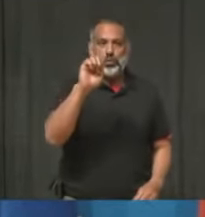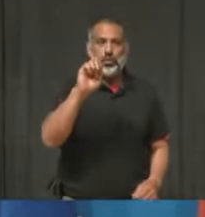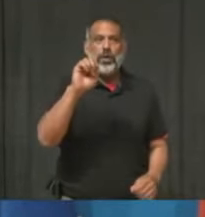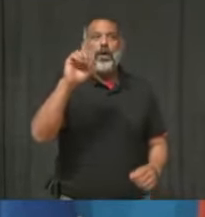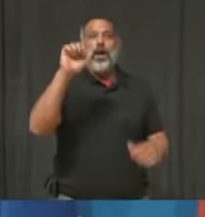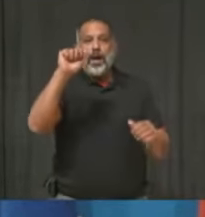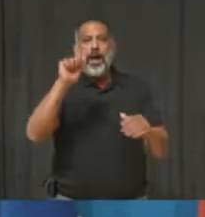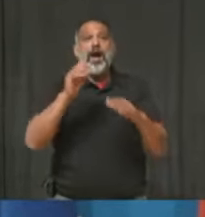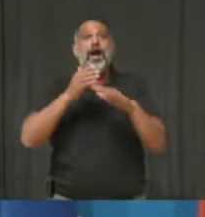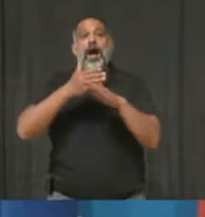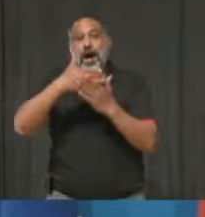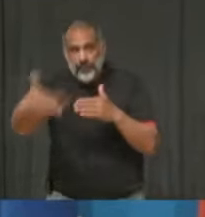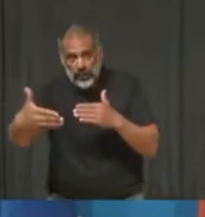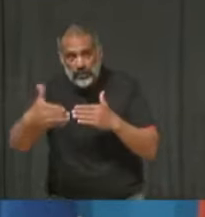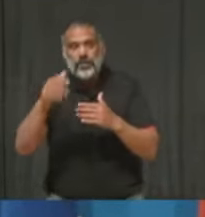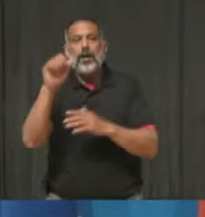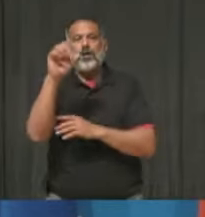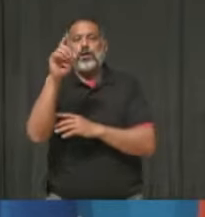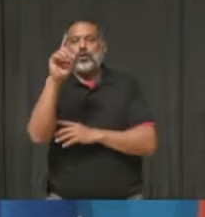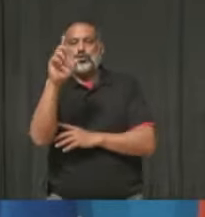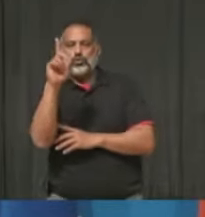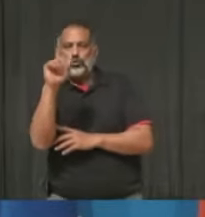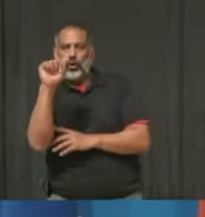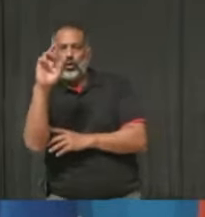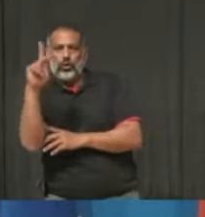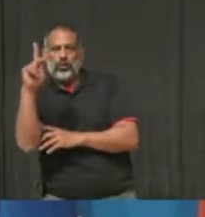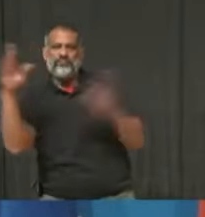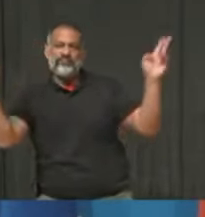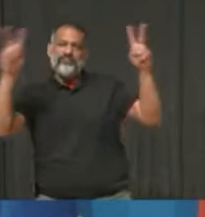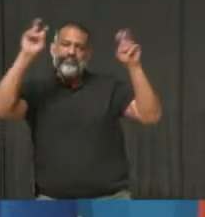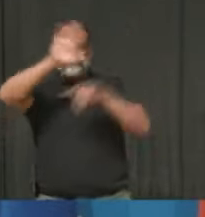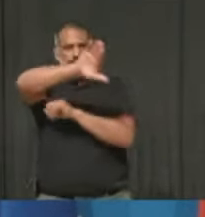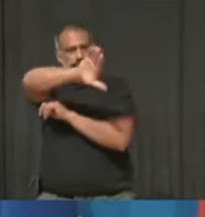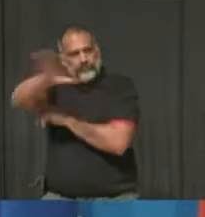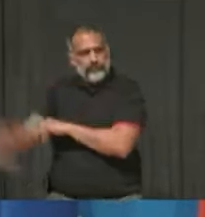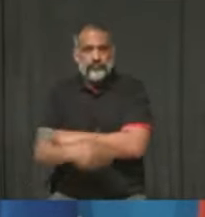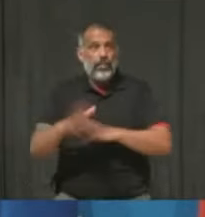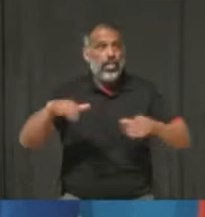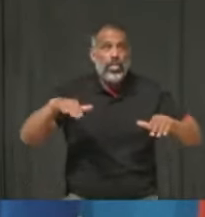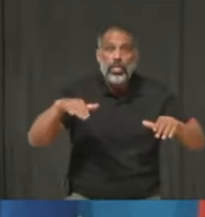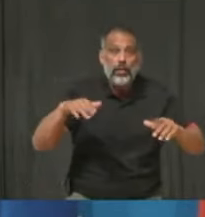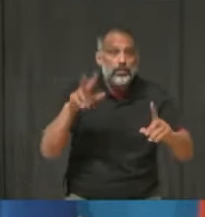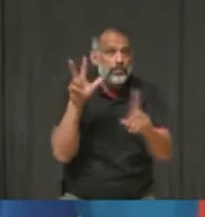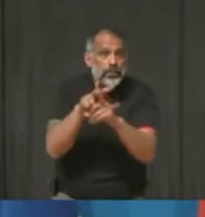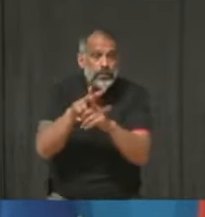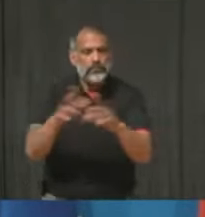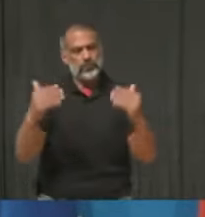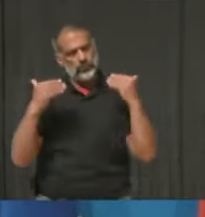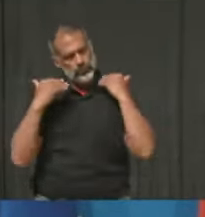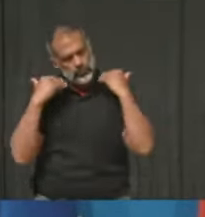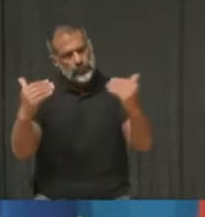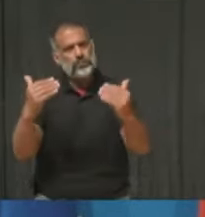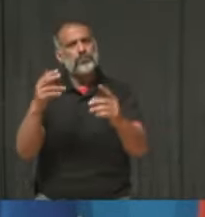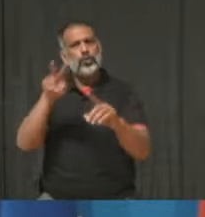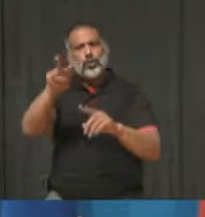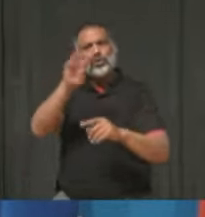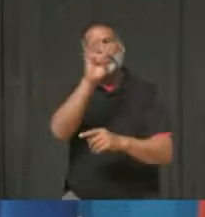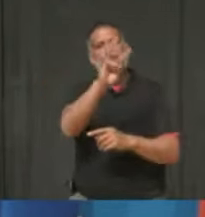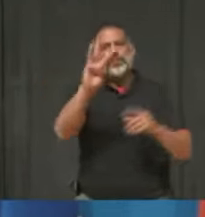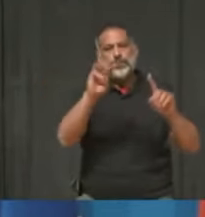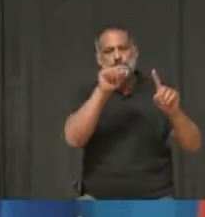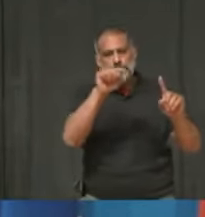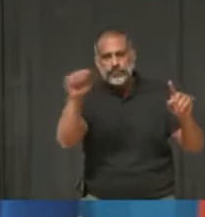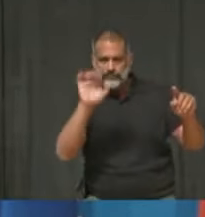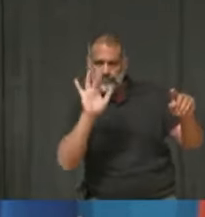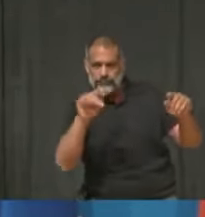vaccinated, this is a great way to get your first jab. To register, please visit peelregion.ca forward slash